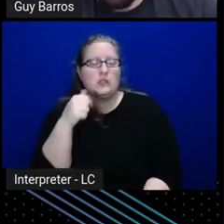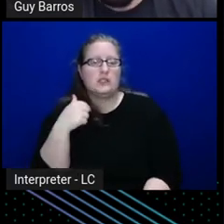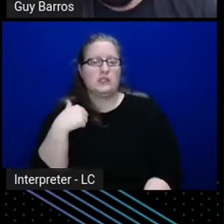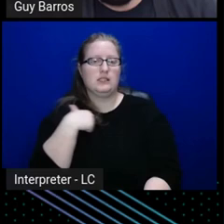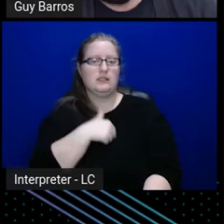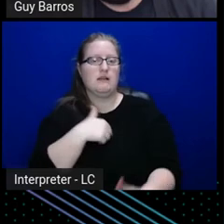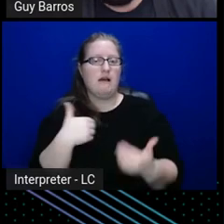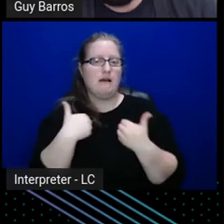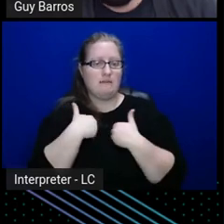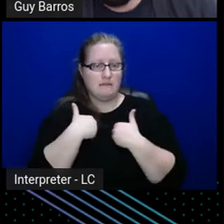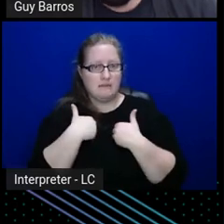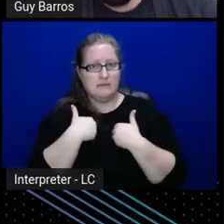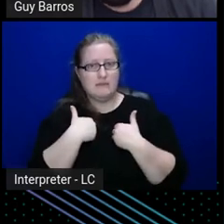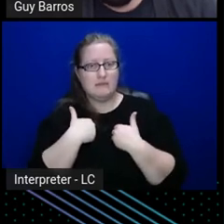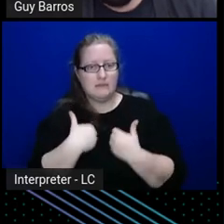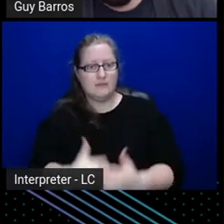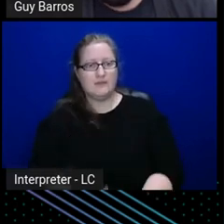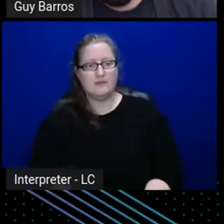um,